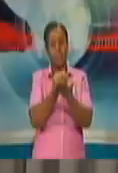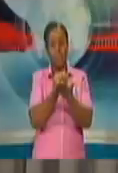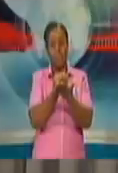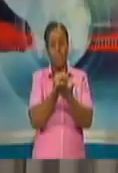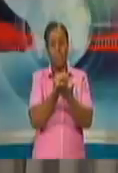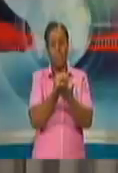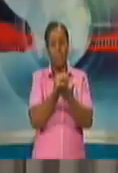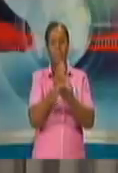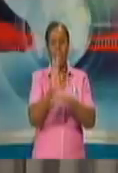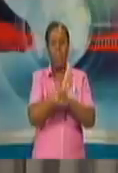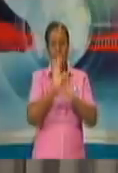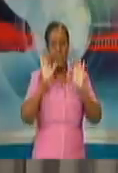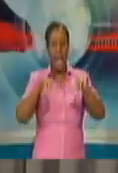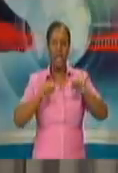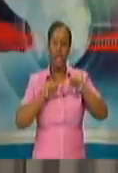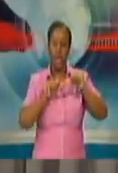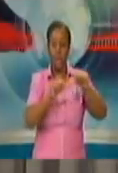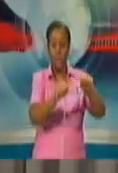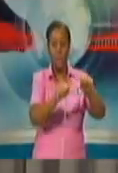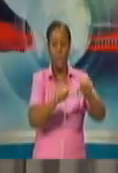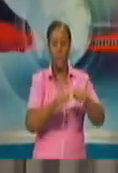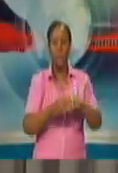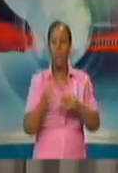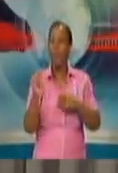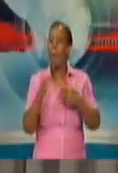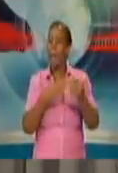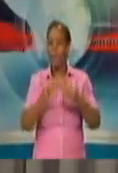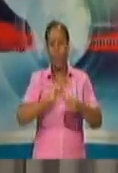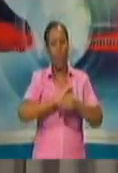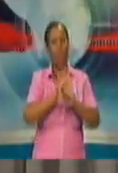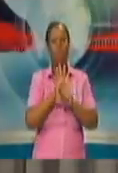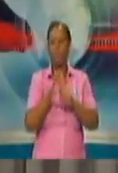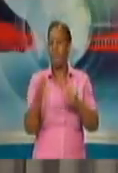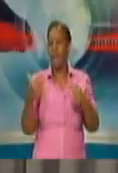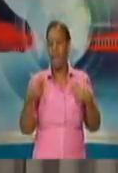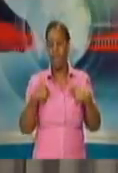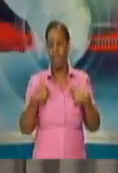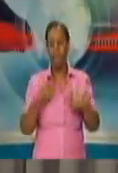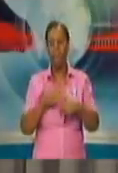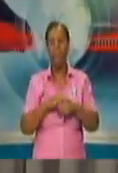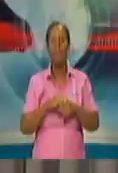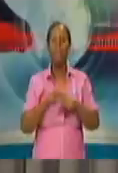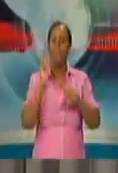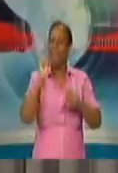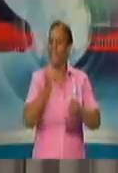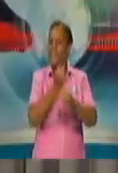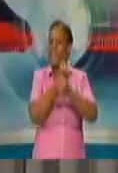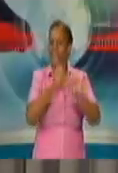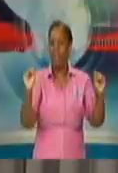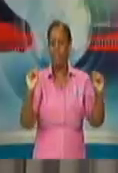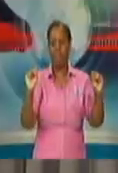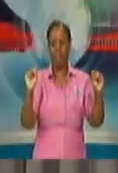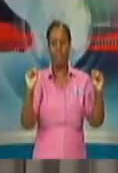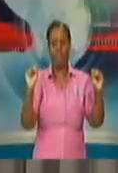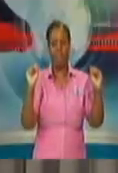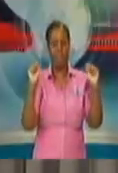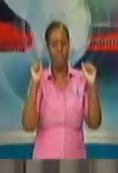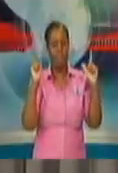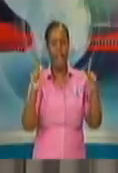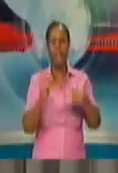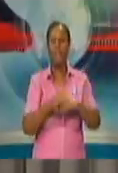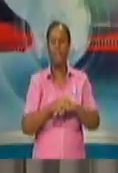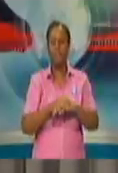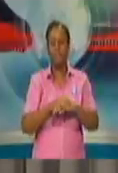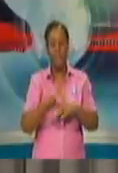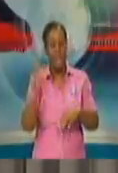despite the challenges of the COVID-19, but we play it the safe way, we remain alert, and we remain at the advice of the Ministry of